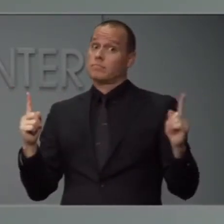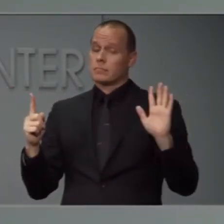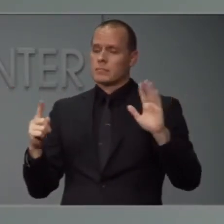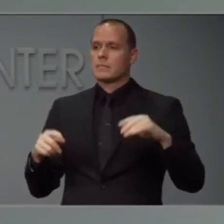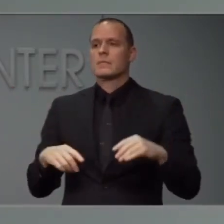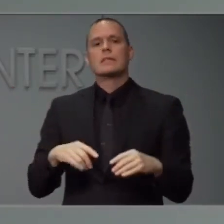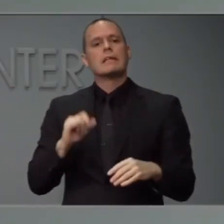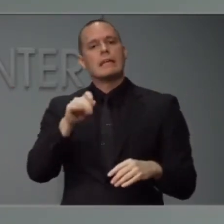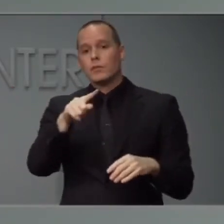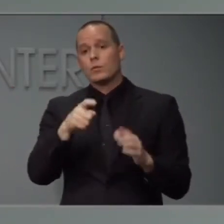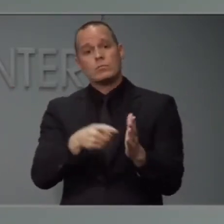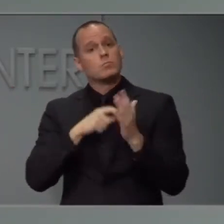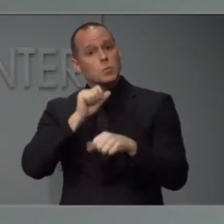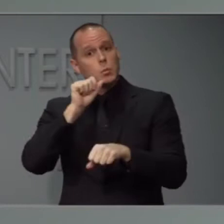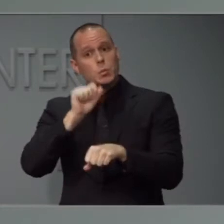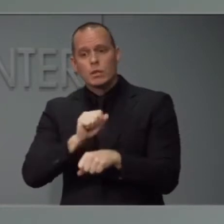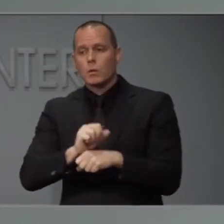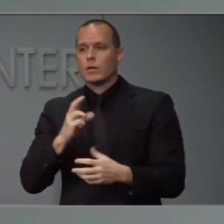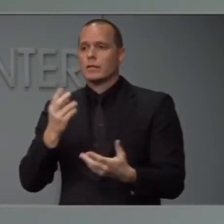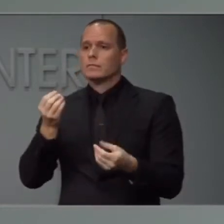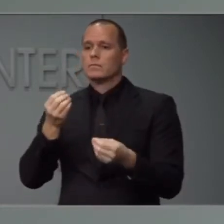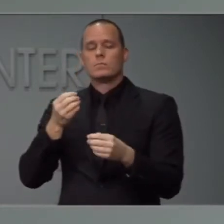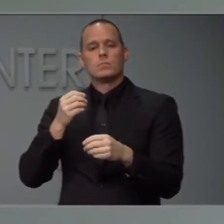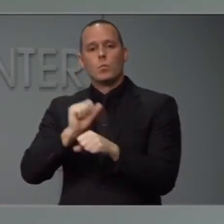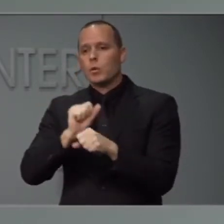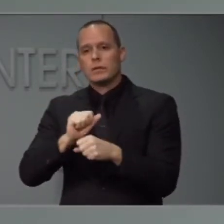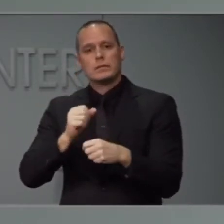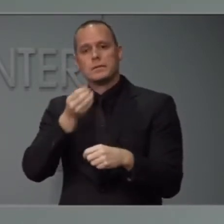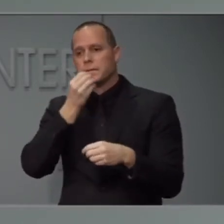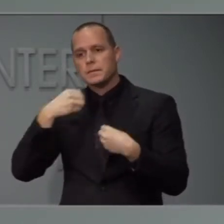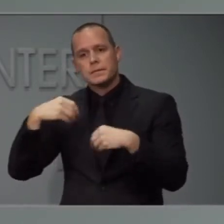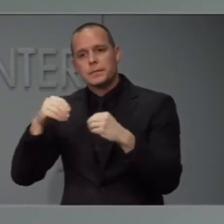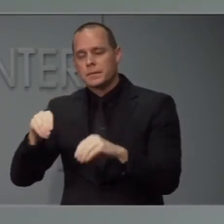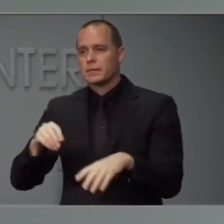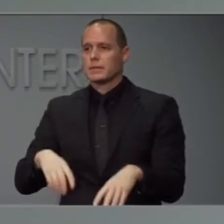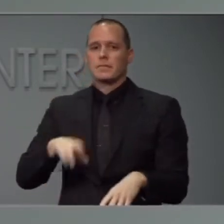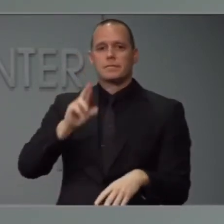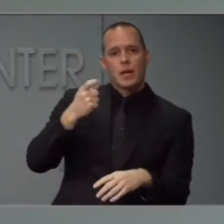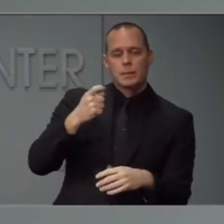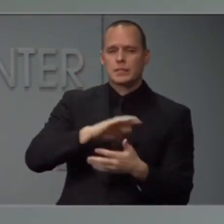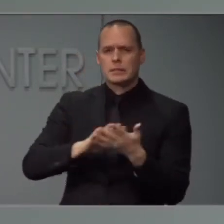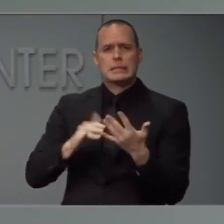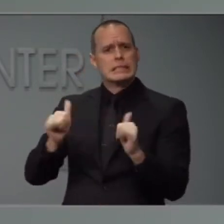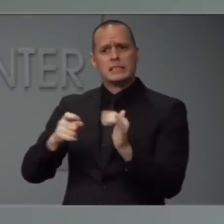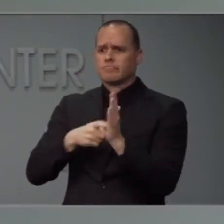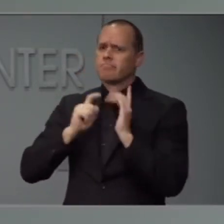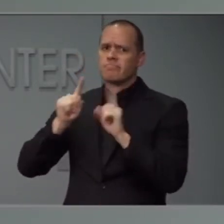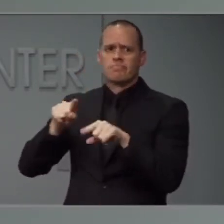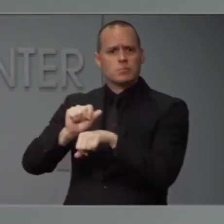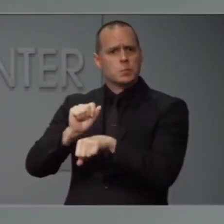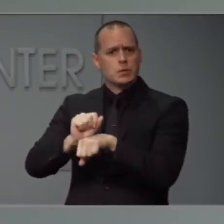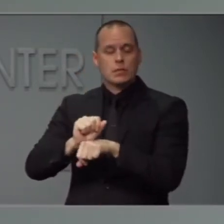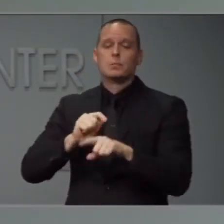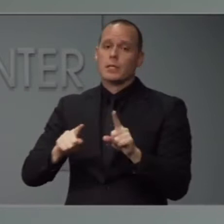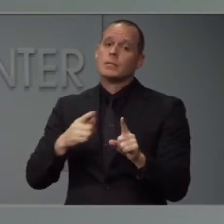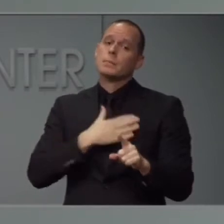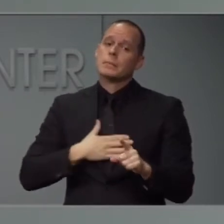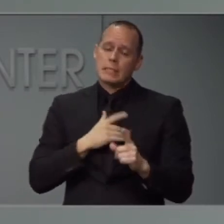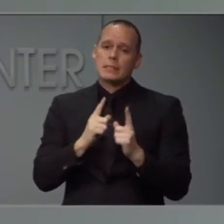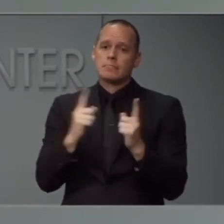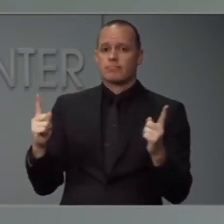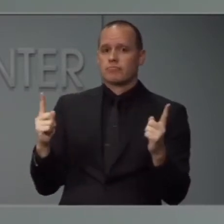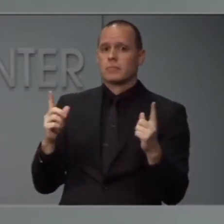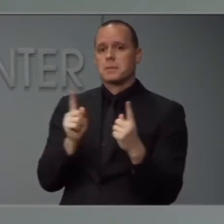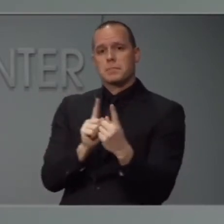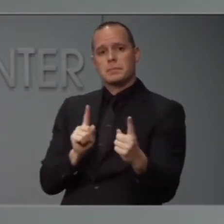industry or keeping our groceries and our pharmacies running, we still ask that you protect you practice as much social distancing as